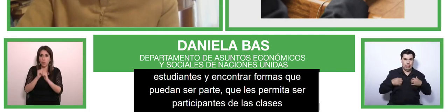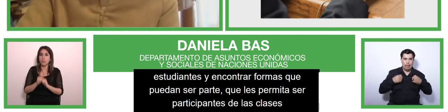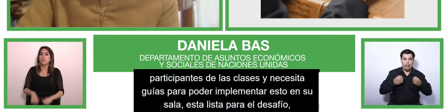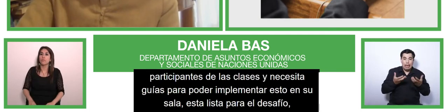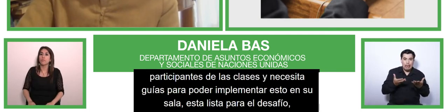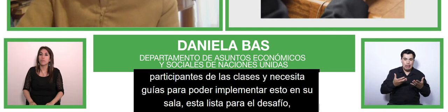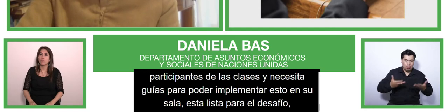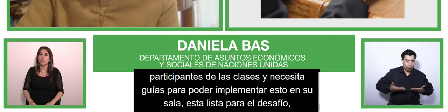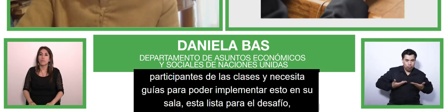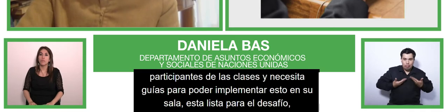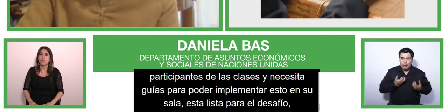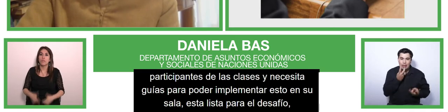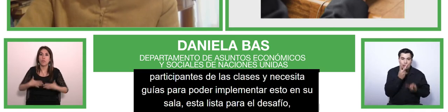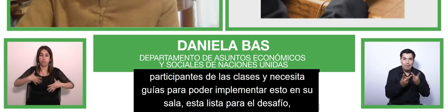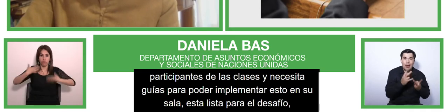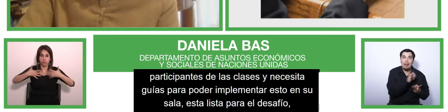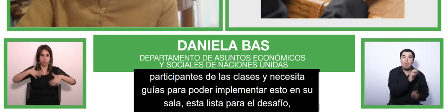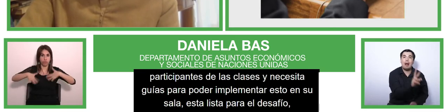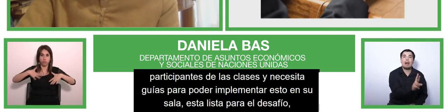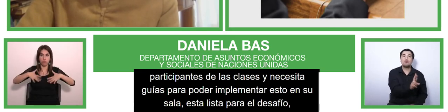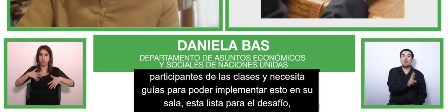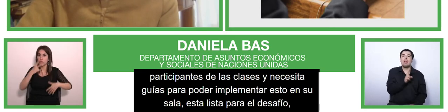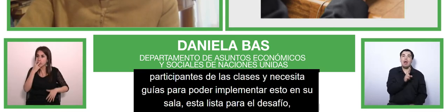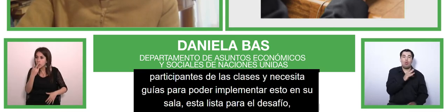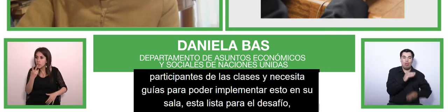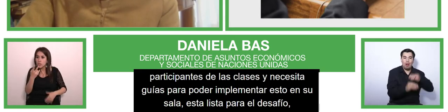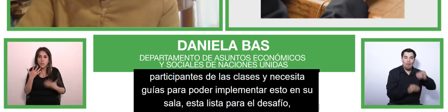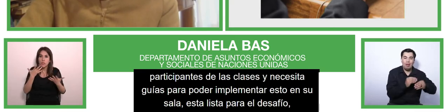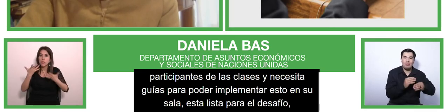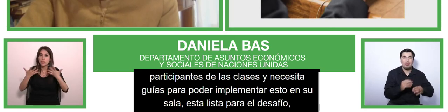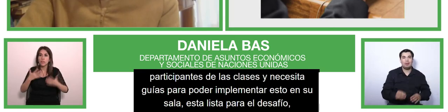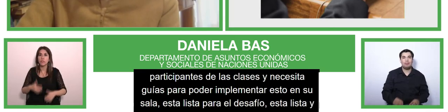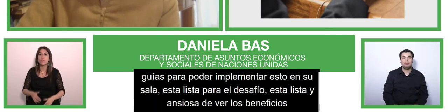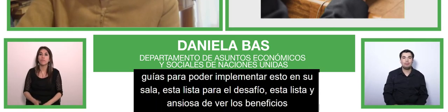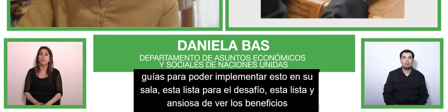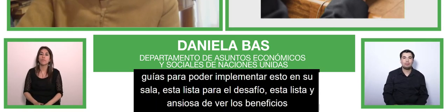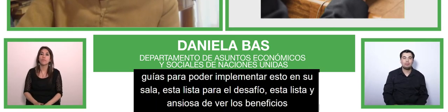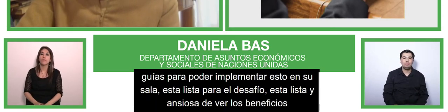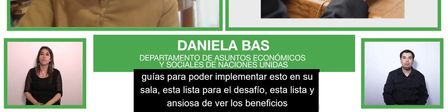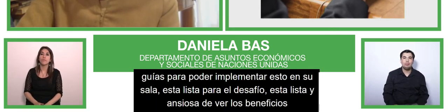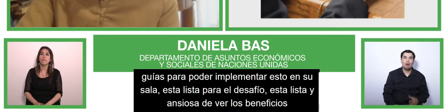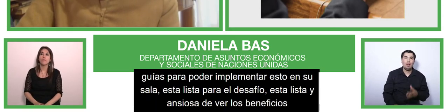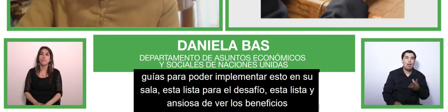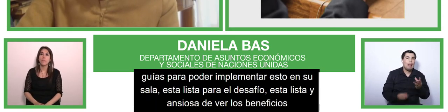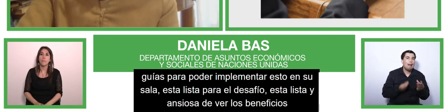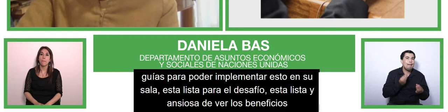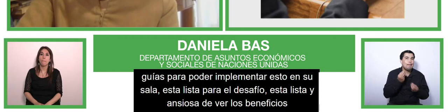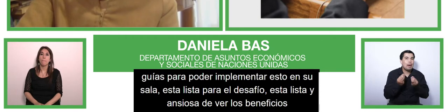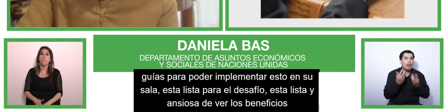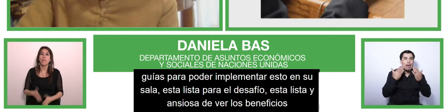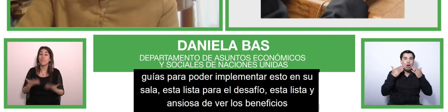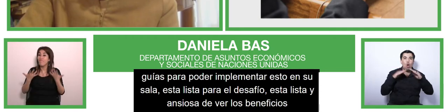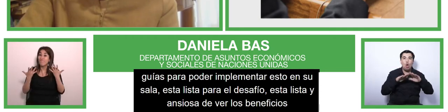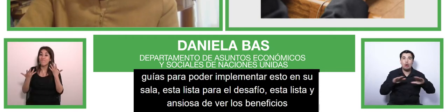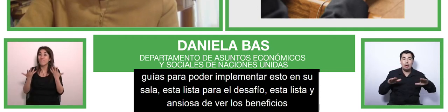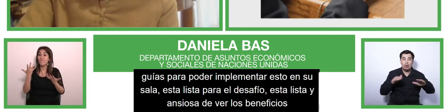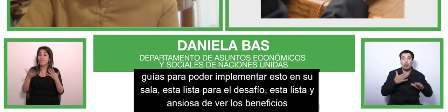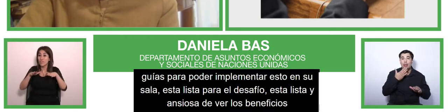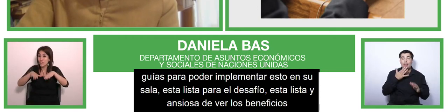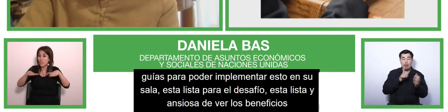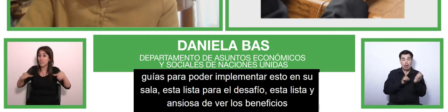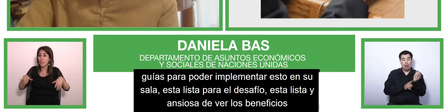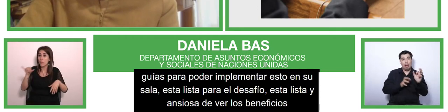she's been reading and hearing about for the children the families their peers herself